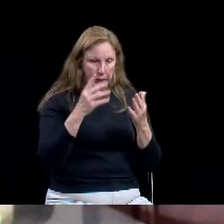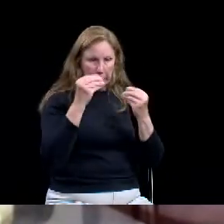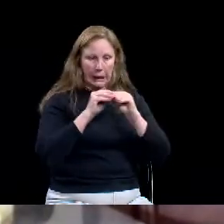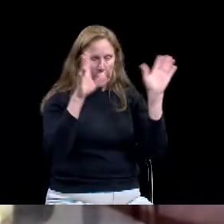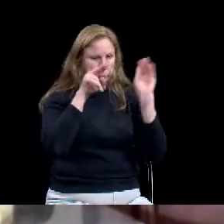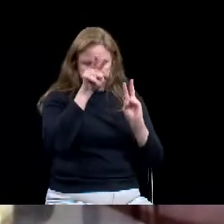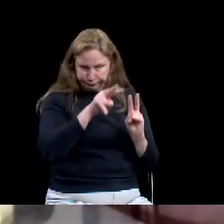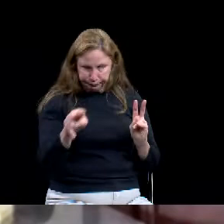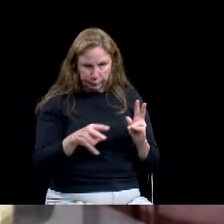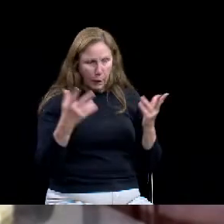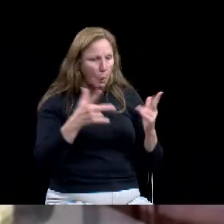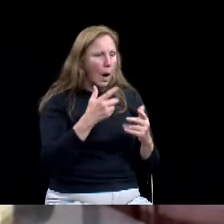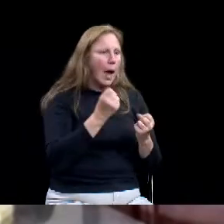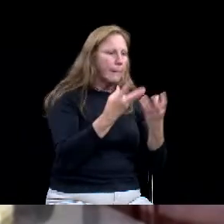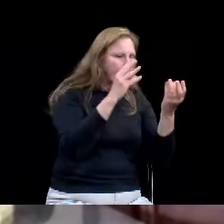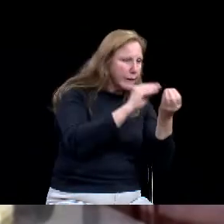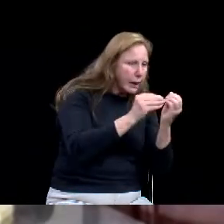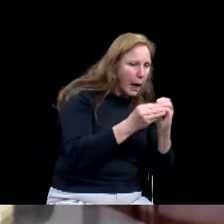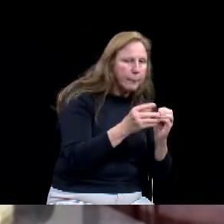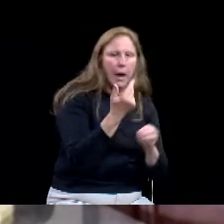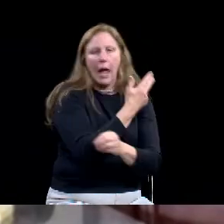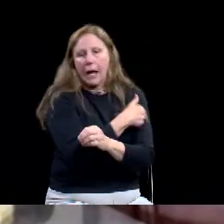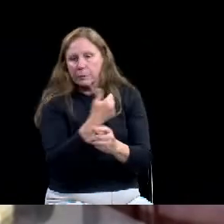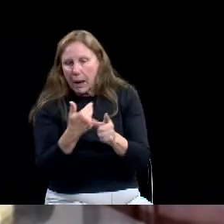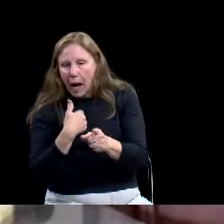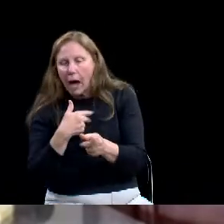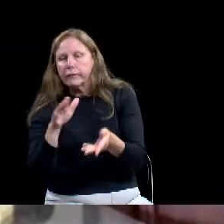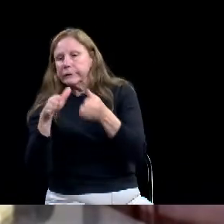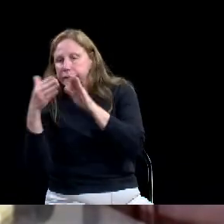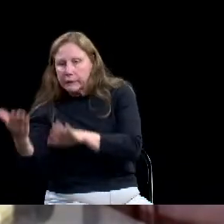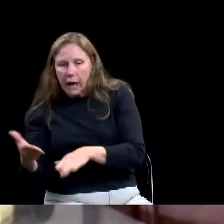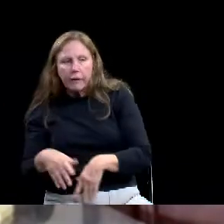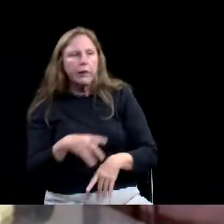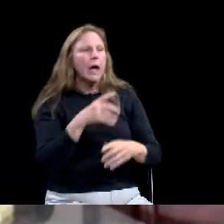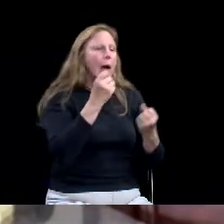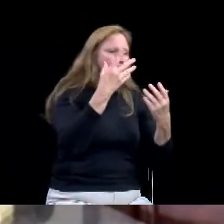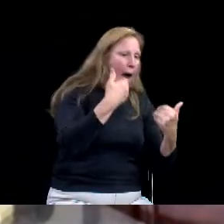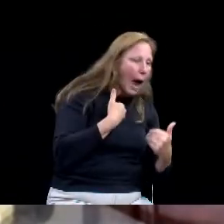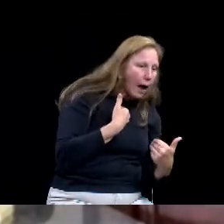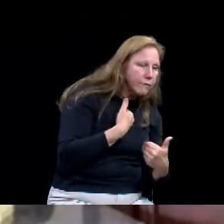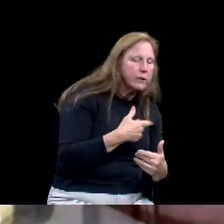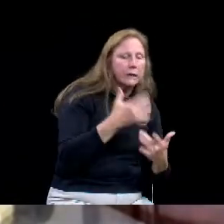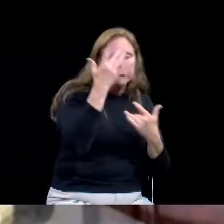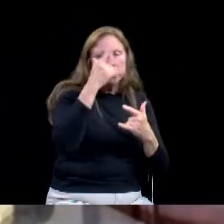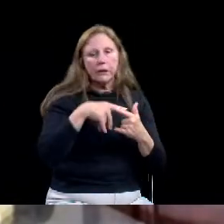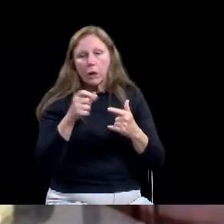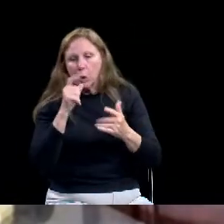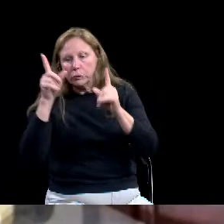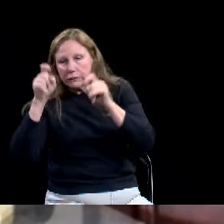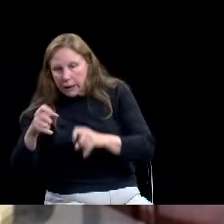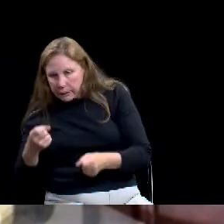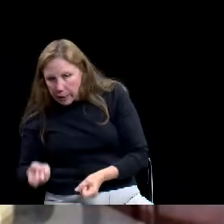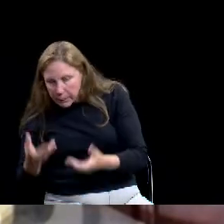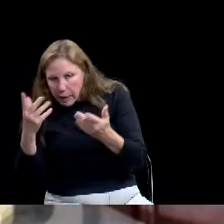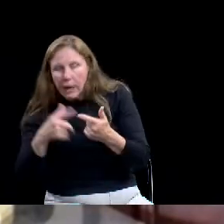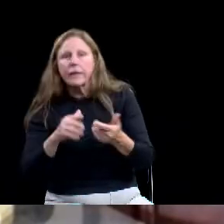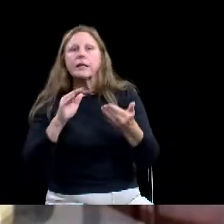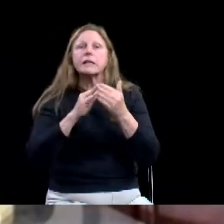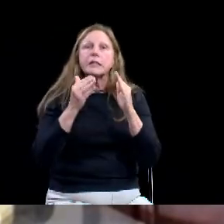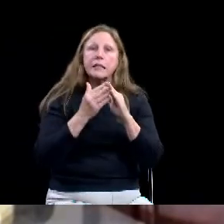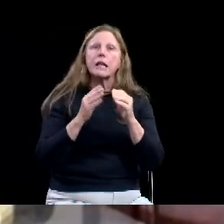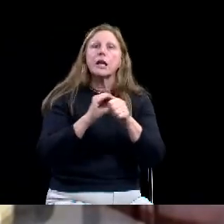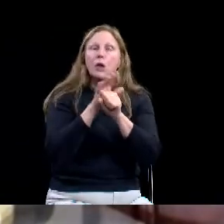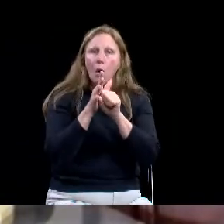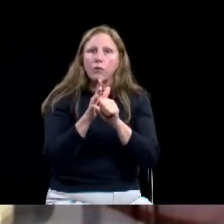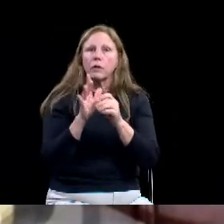with the city's COVID website. think this is, we're getting good information back to the citizens. So I just want to applaud you